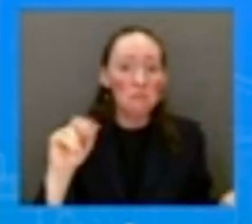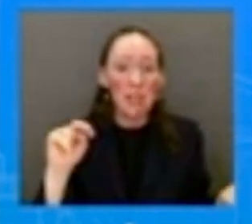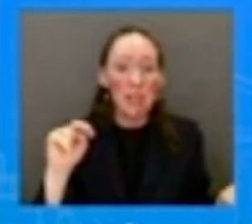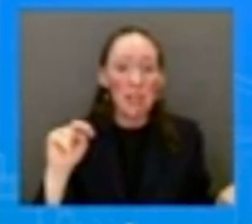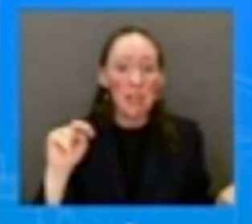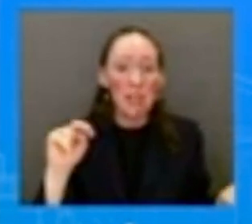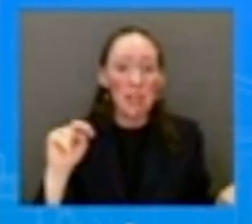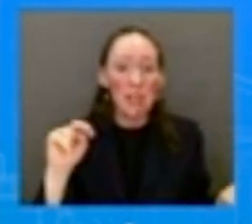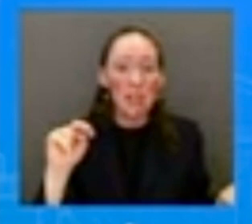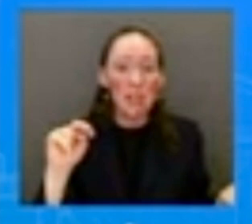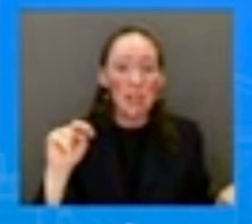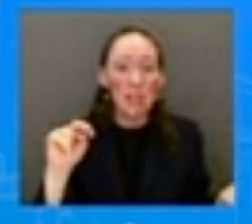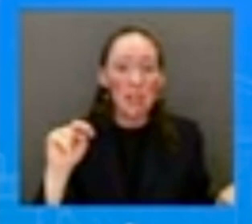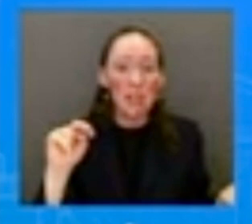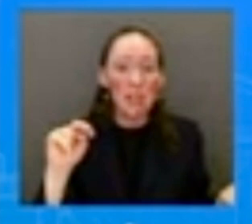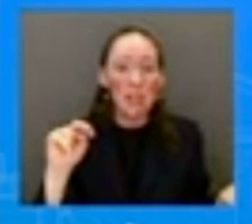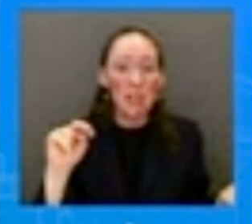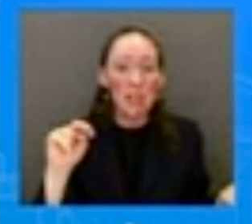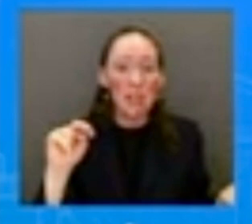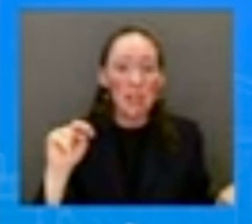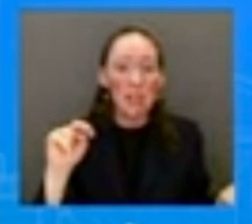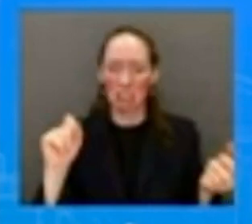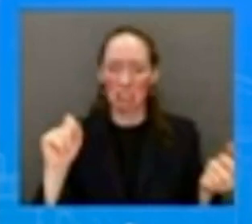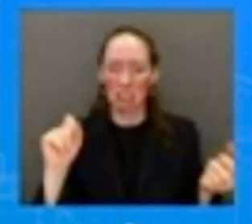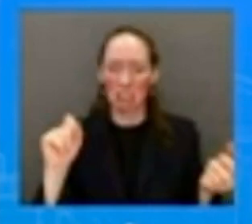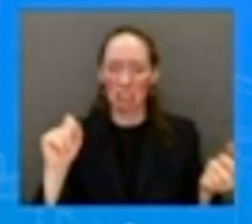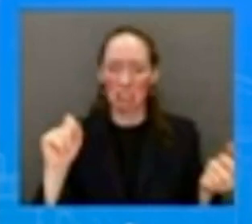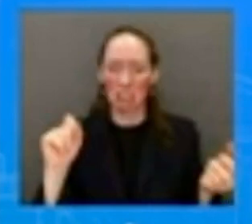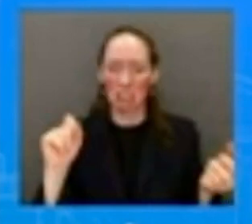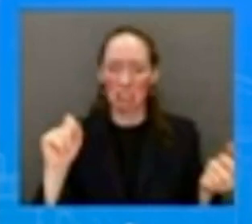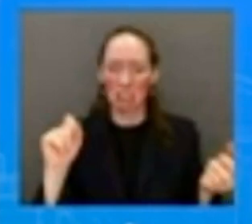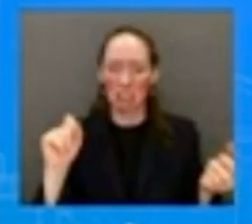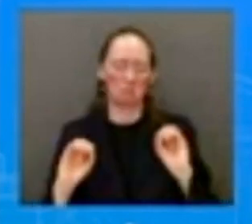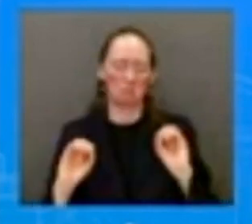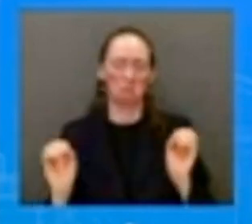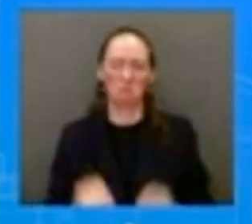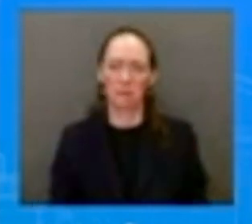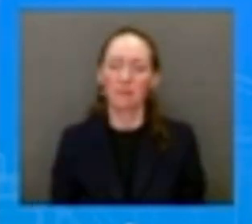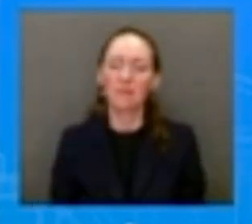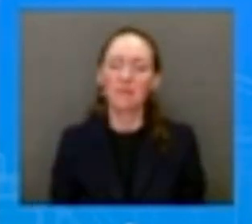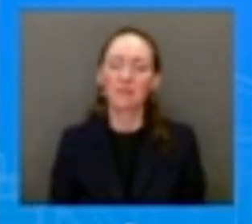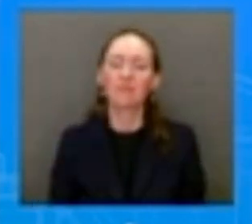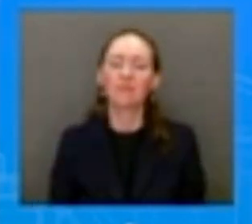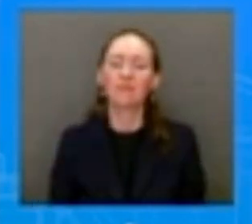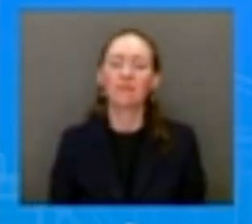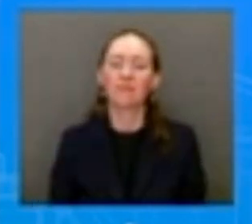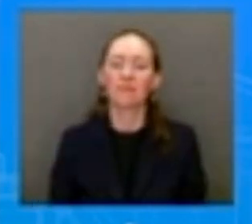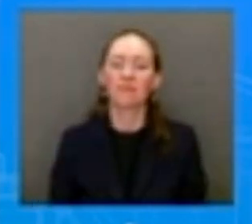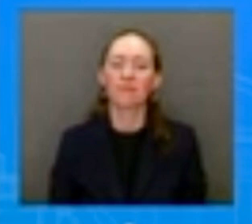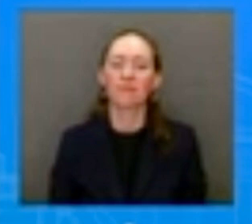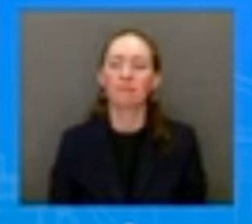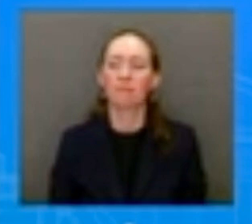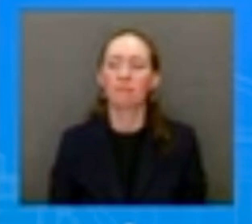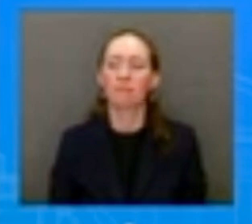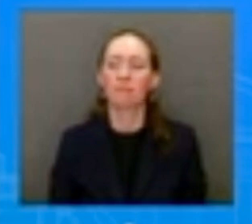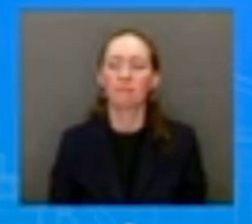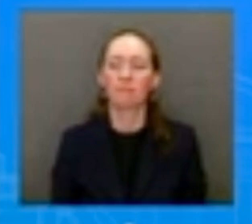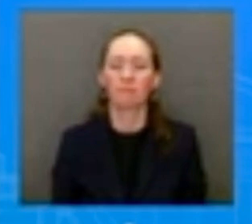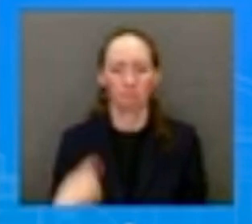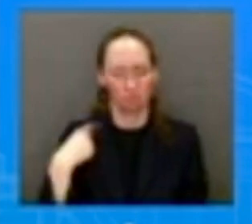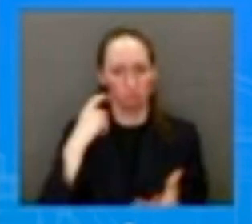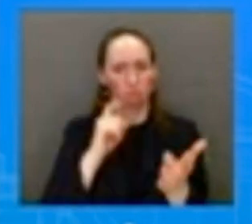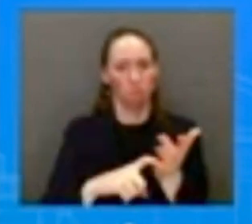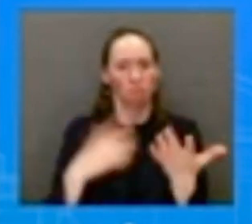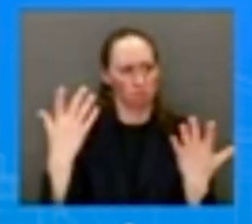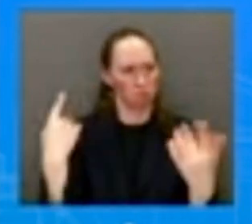continue to give Americans confidence, but also make sure that